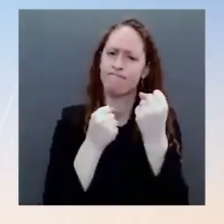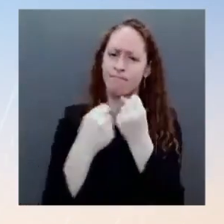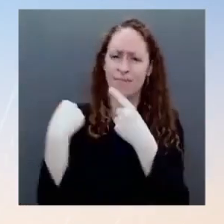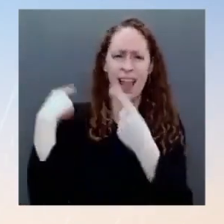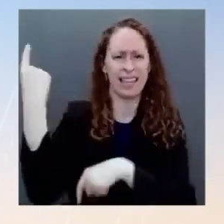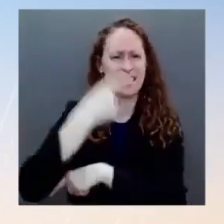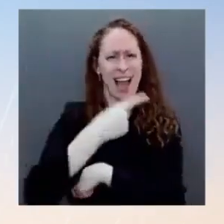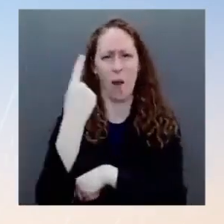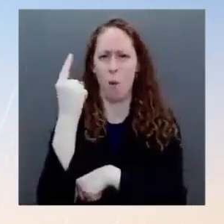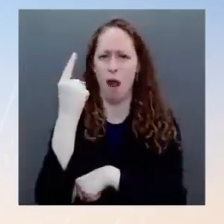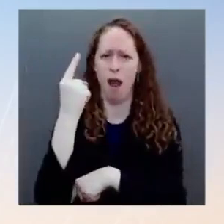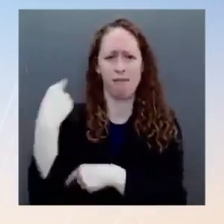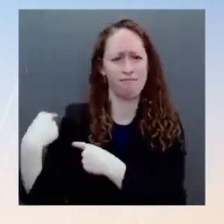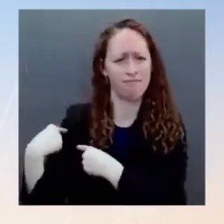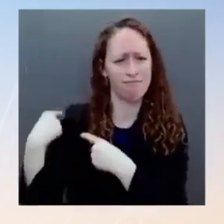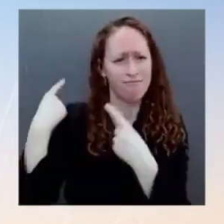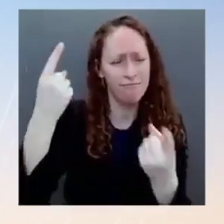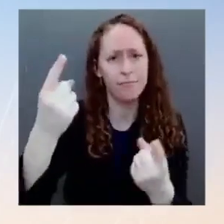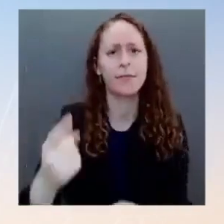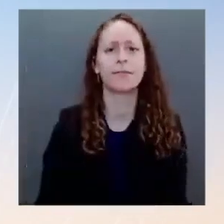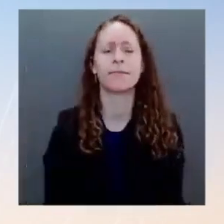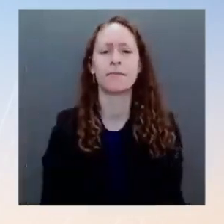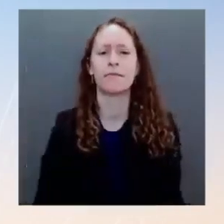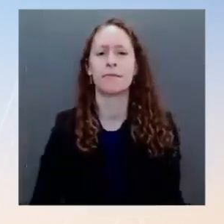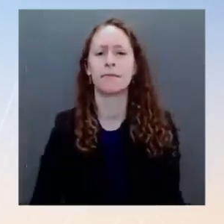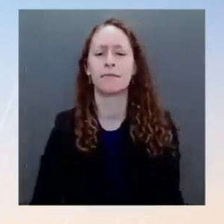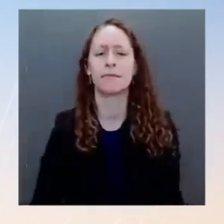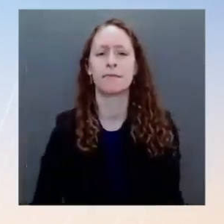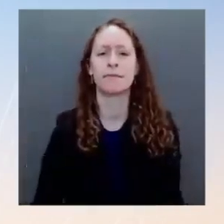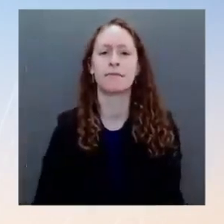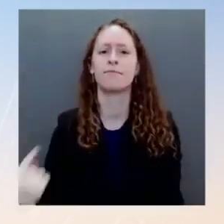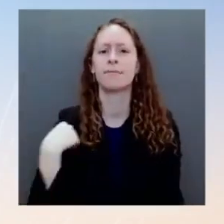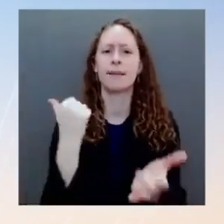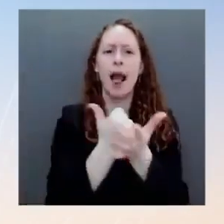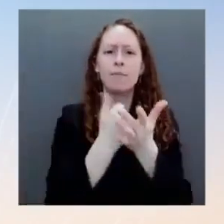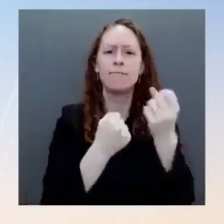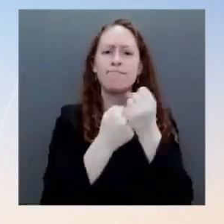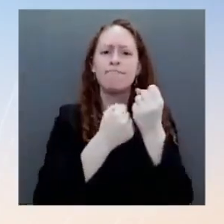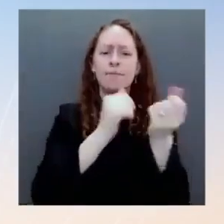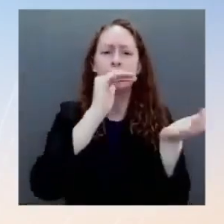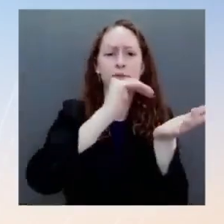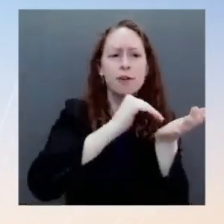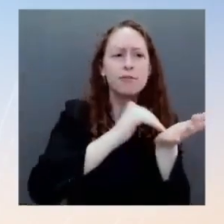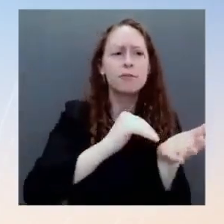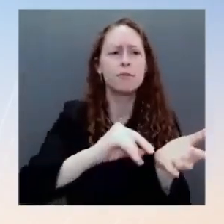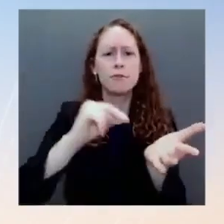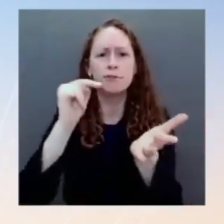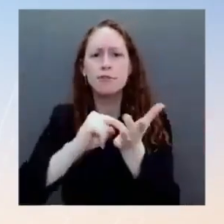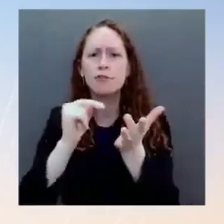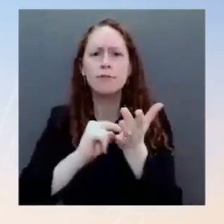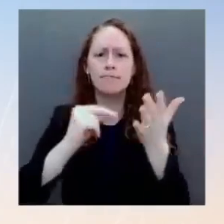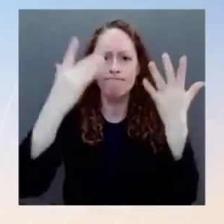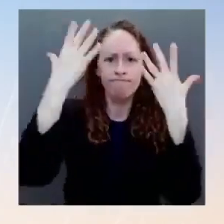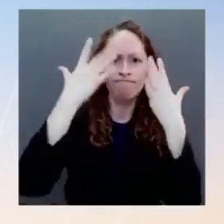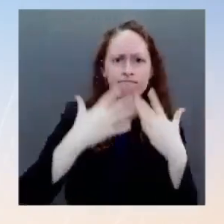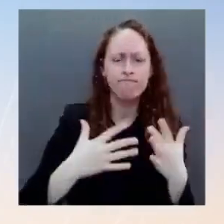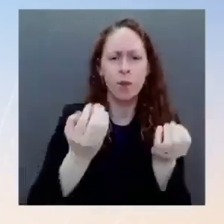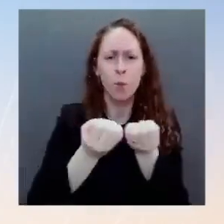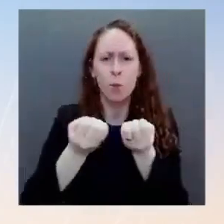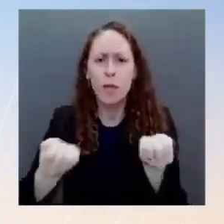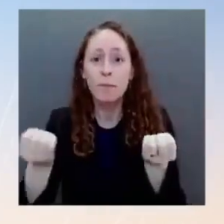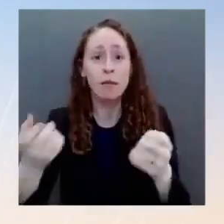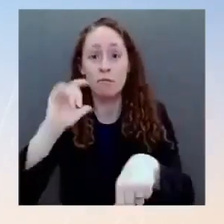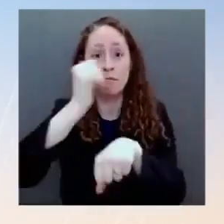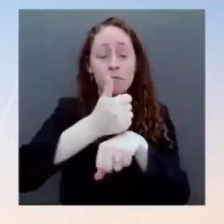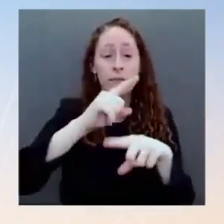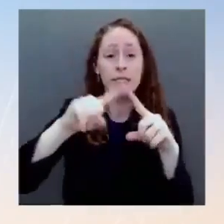medical equipment, opening testing sites, and deploying federal resources in support of our state, local, territorial, and